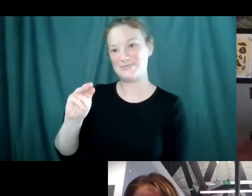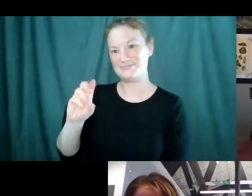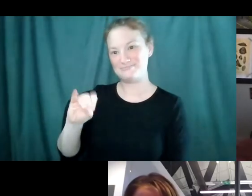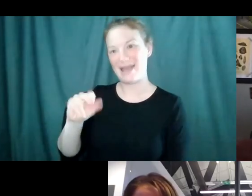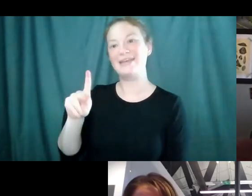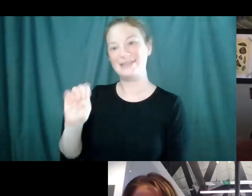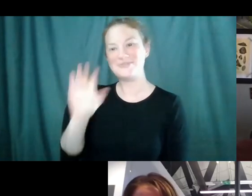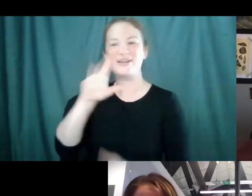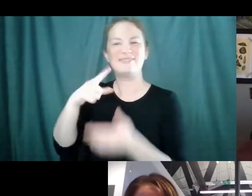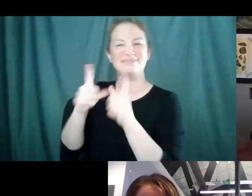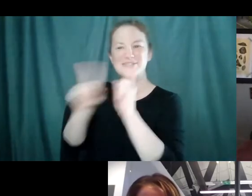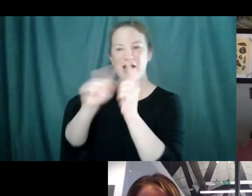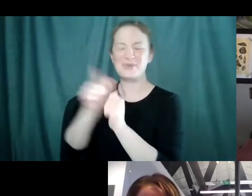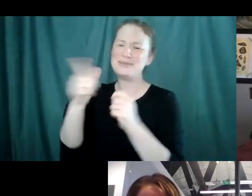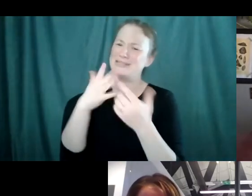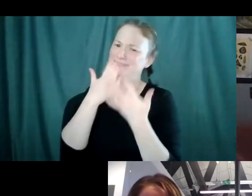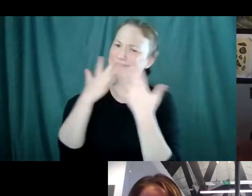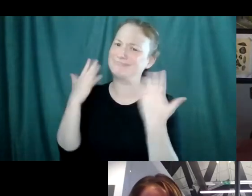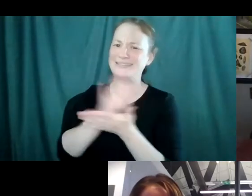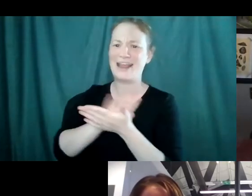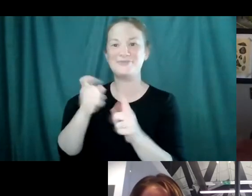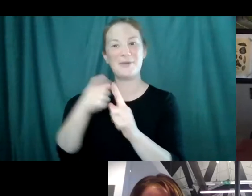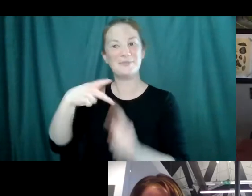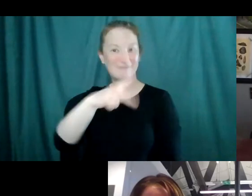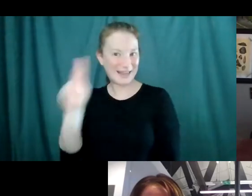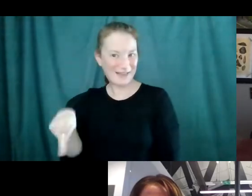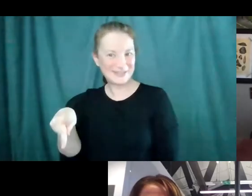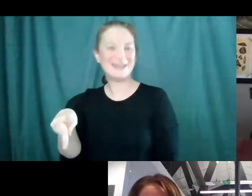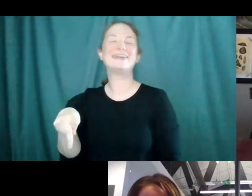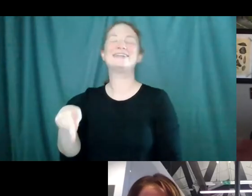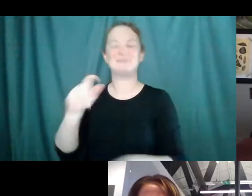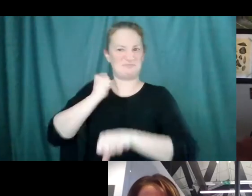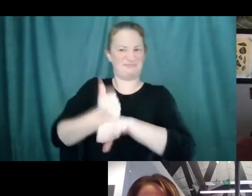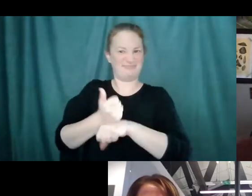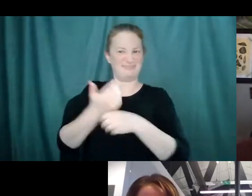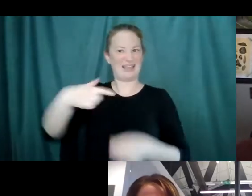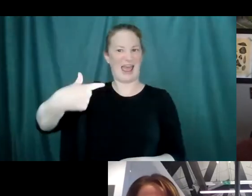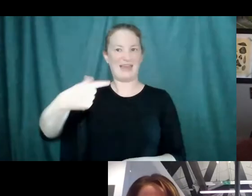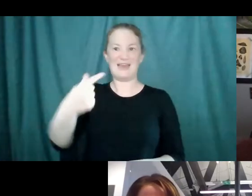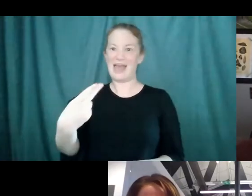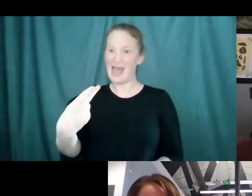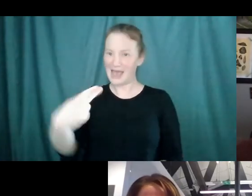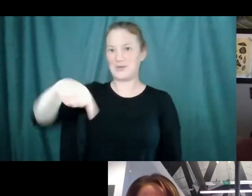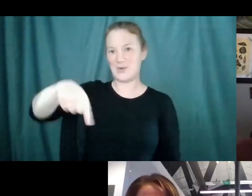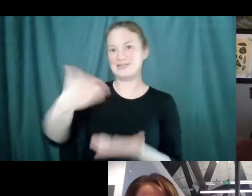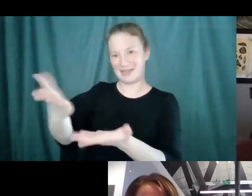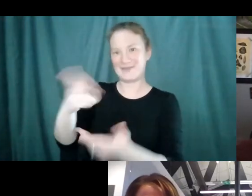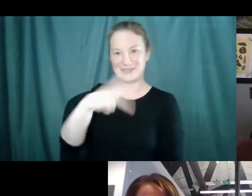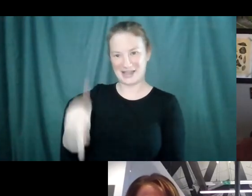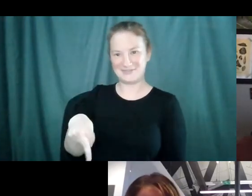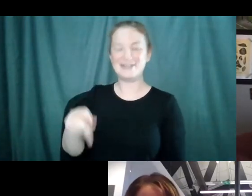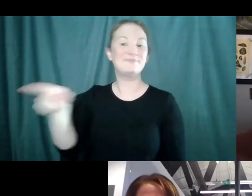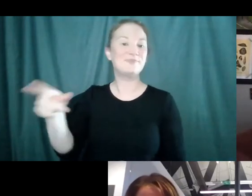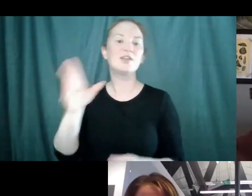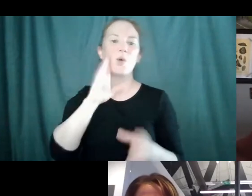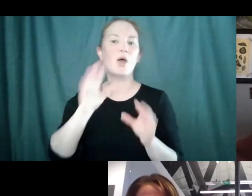Um, he's a delightful person also from Philadelphia, which is where we're headquartered. Um, we'll be releasing information about that later this month.